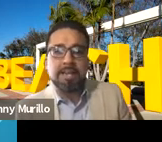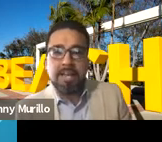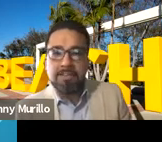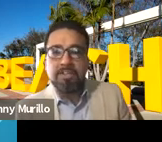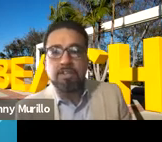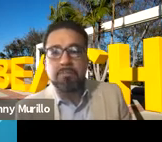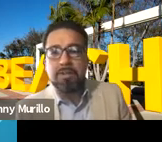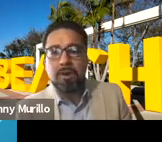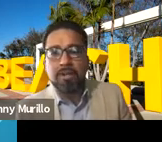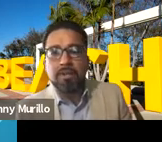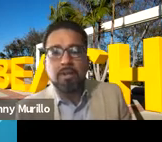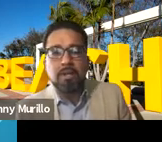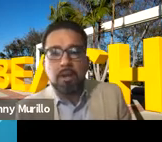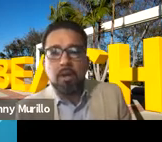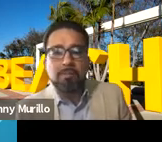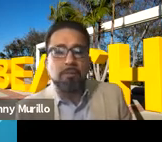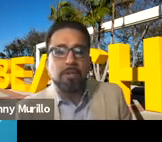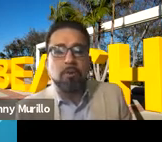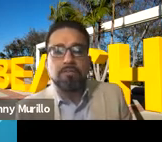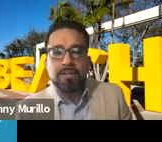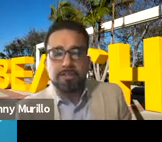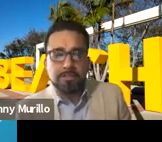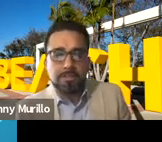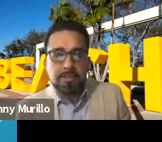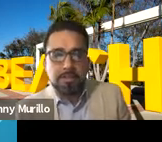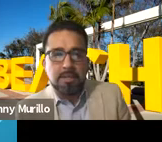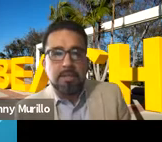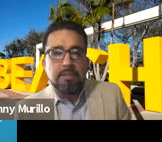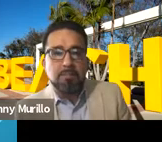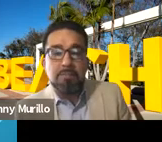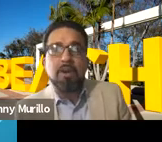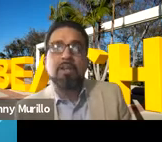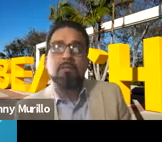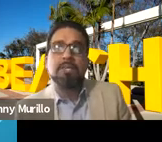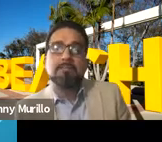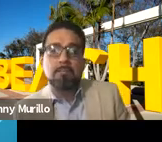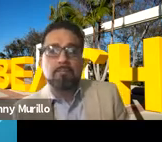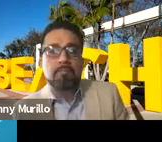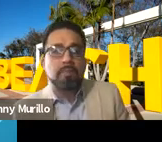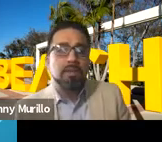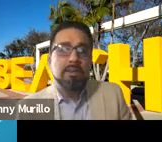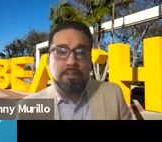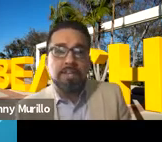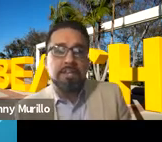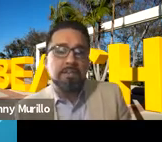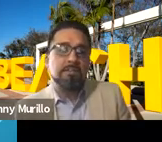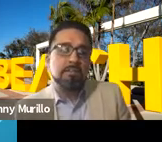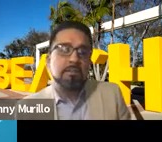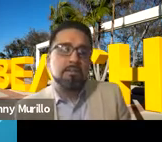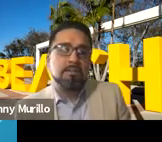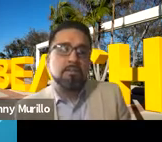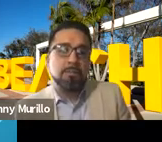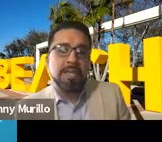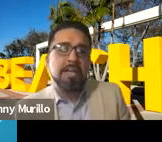case and I eventually took a plea bargain along with my three co-defendants. The plea bargain was 15 years